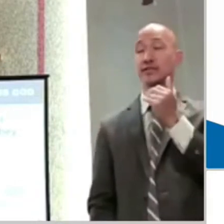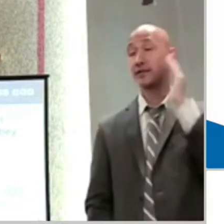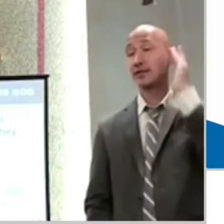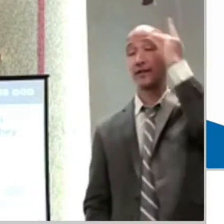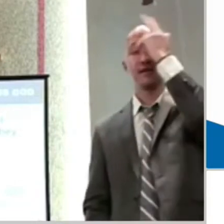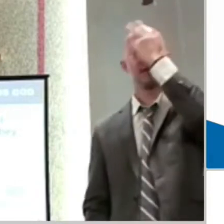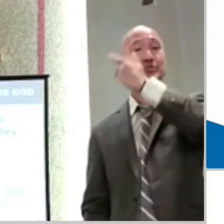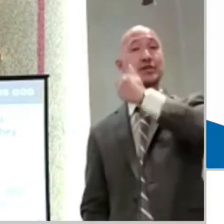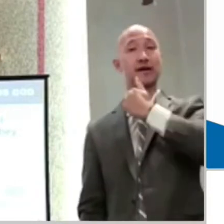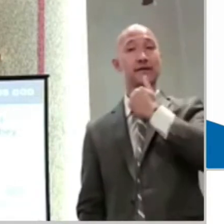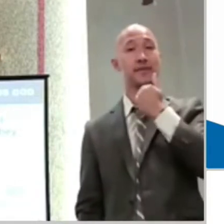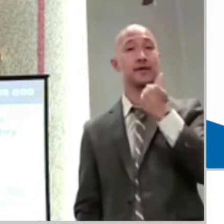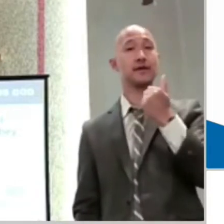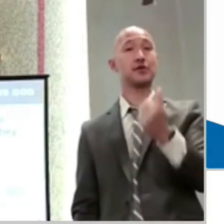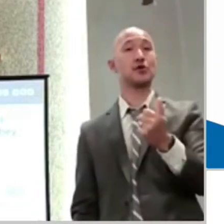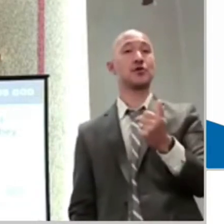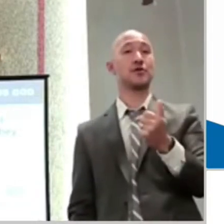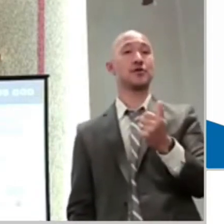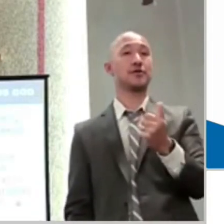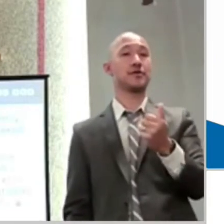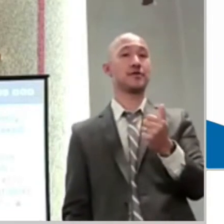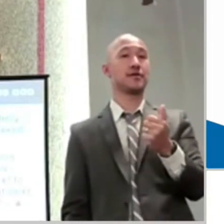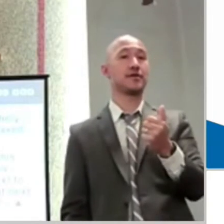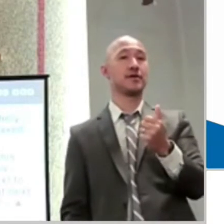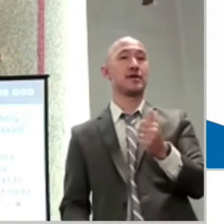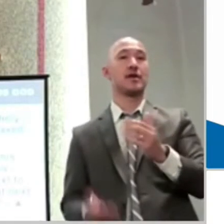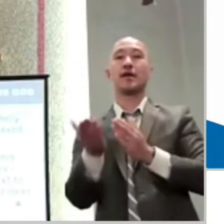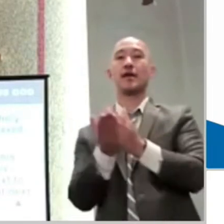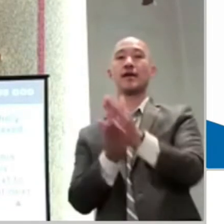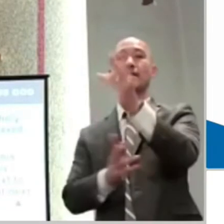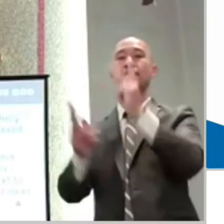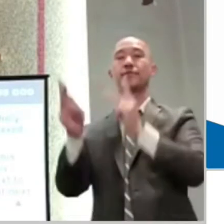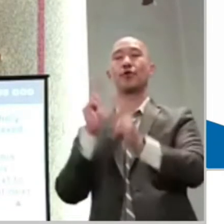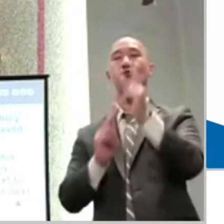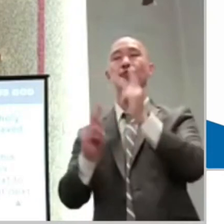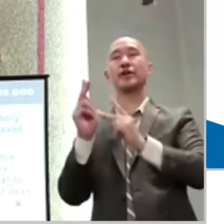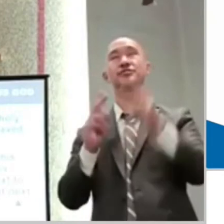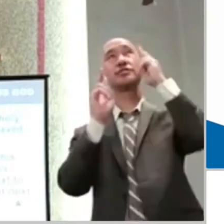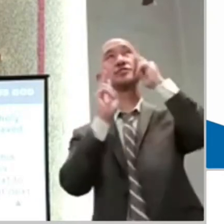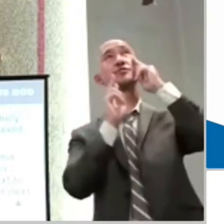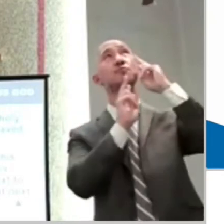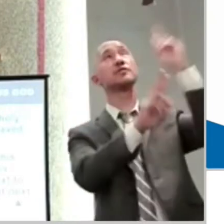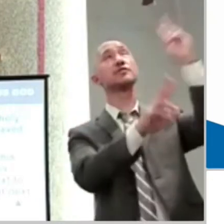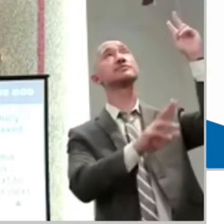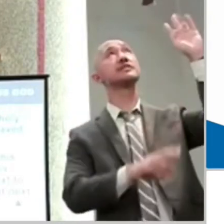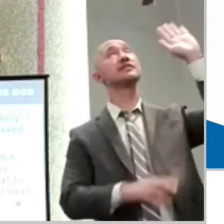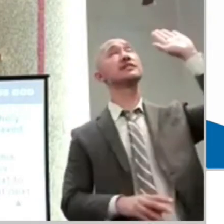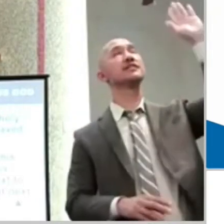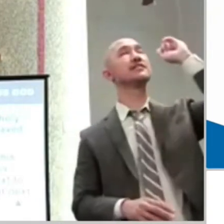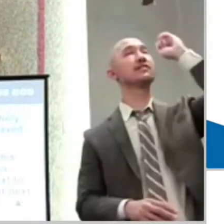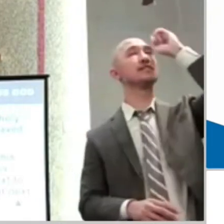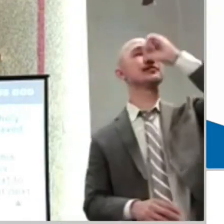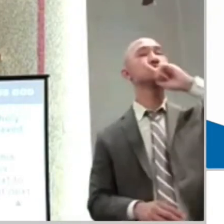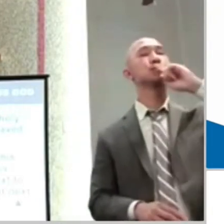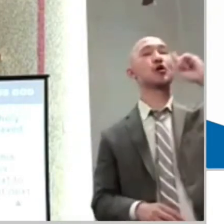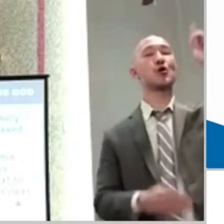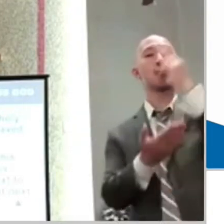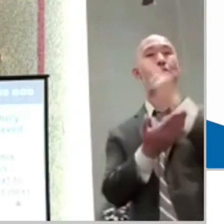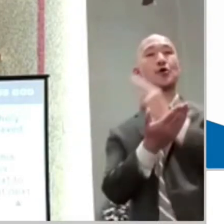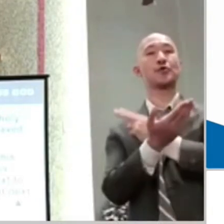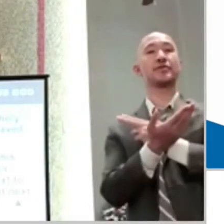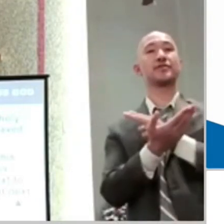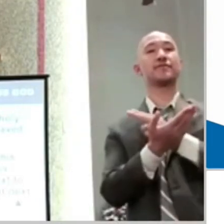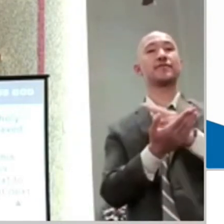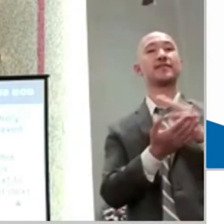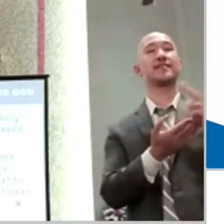blessed are in his sight they are. And the righteous will see his